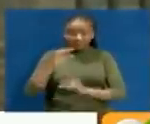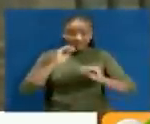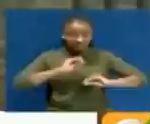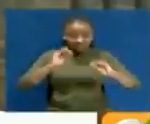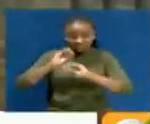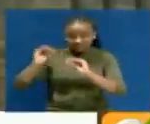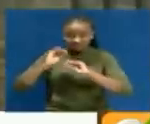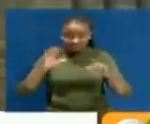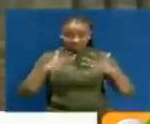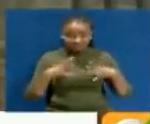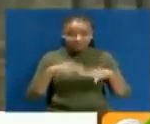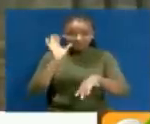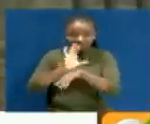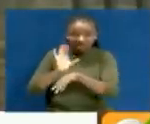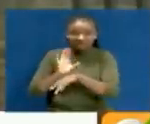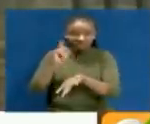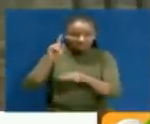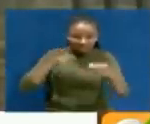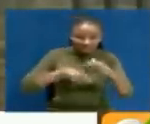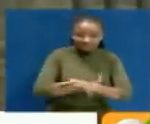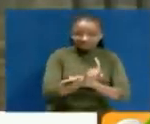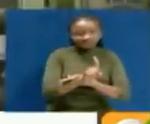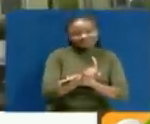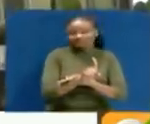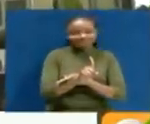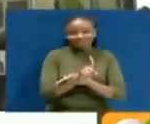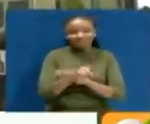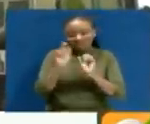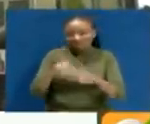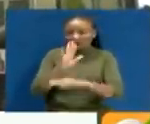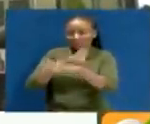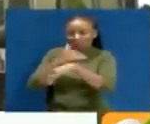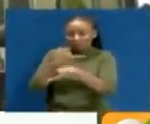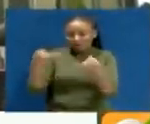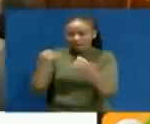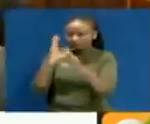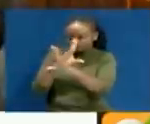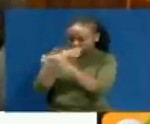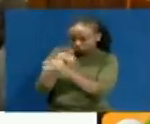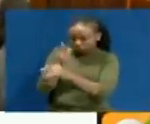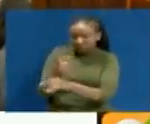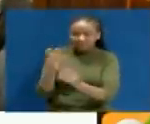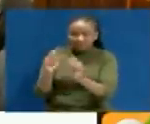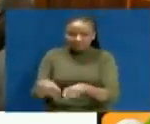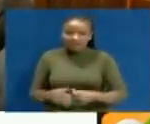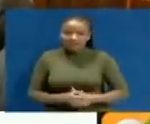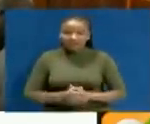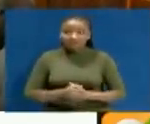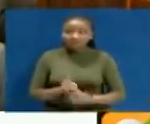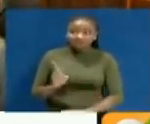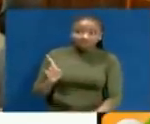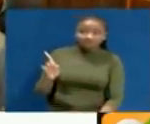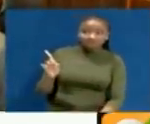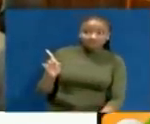mean to be here to be more Christian or for them to give the offerings. At the Holy Family Basilica, Mass continues.